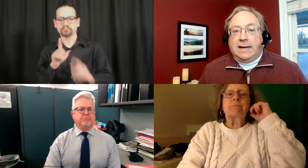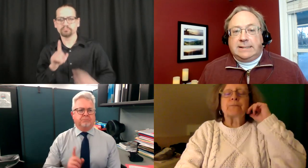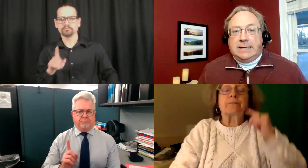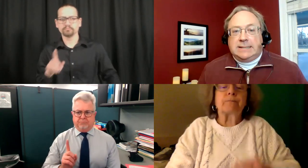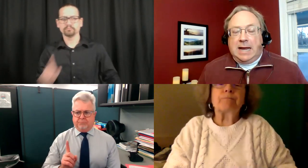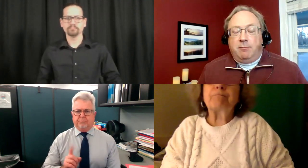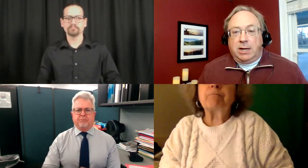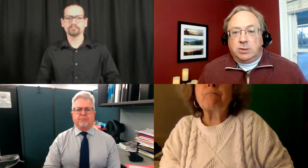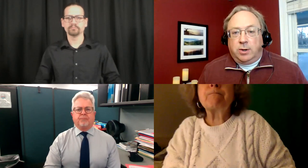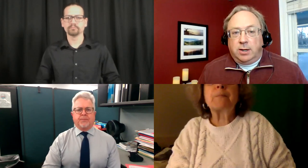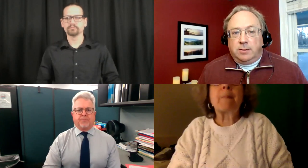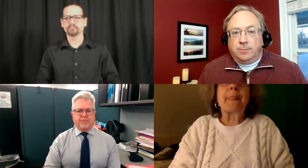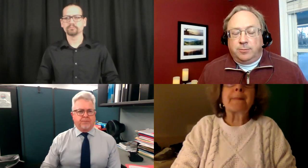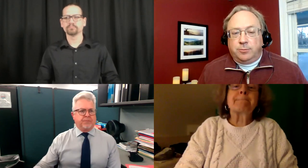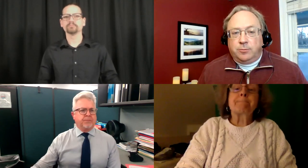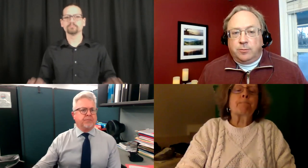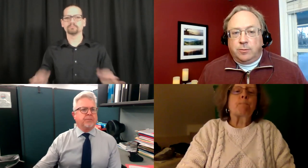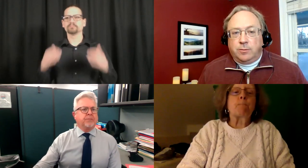So the vaccine is not mandatory.